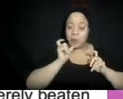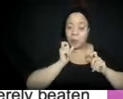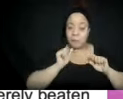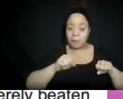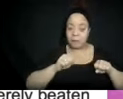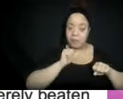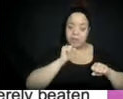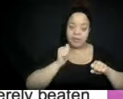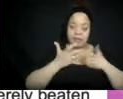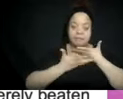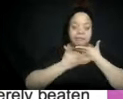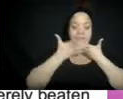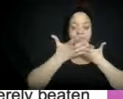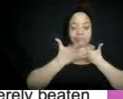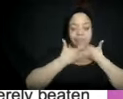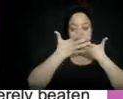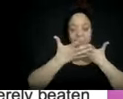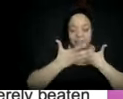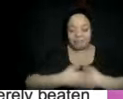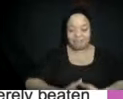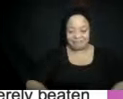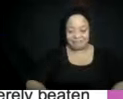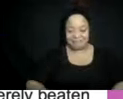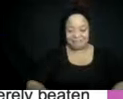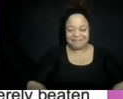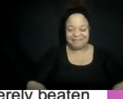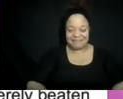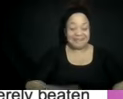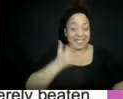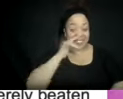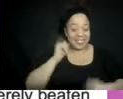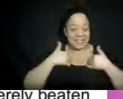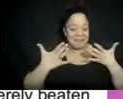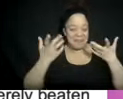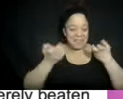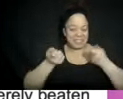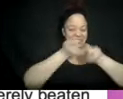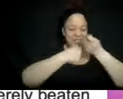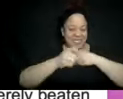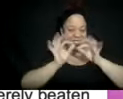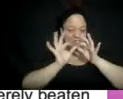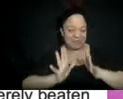It looks like we might want to switch off. So thank you.